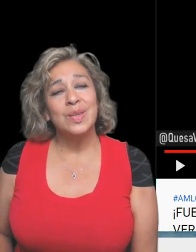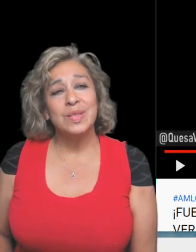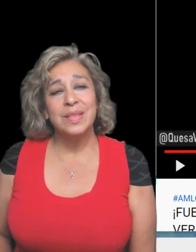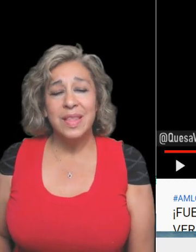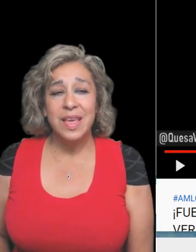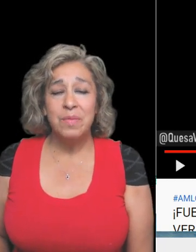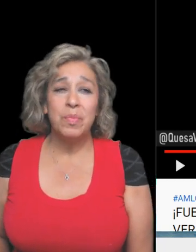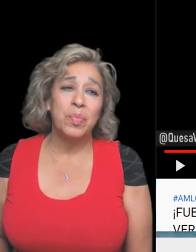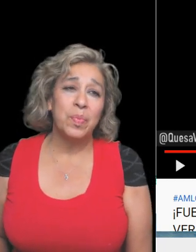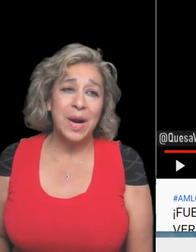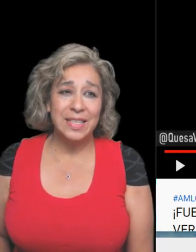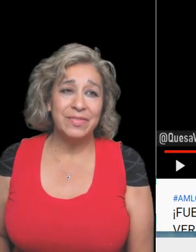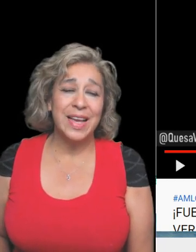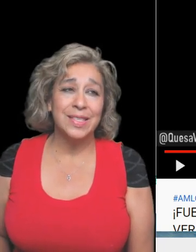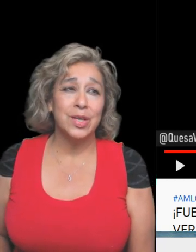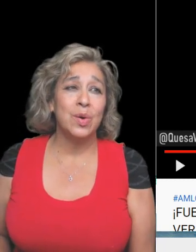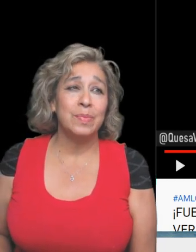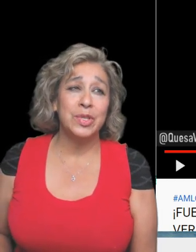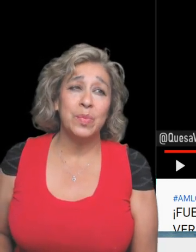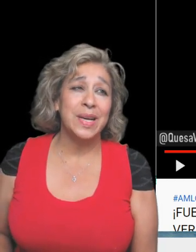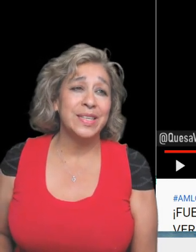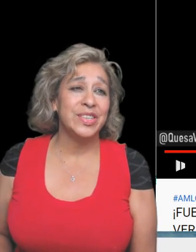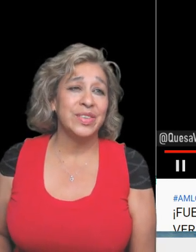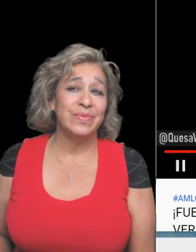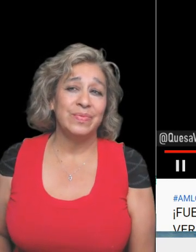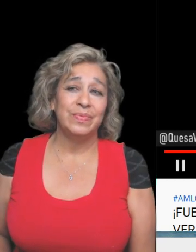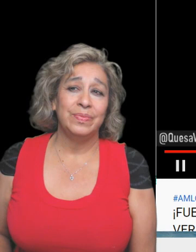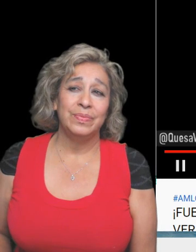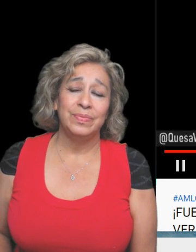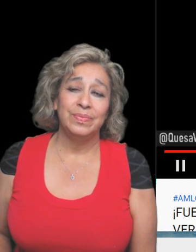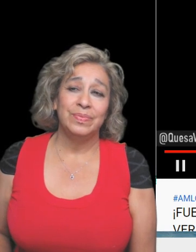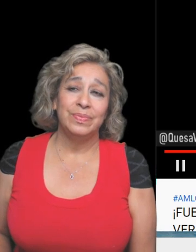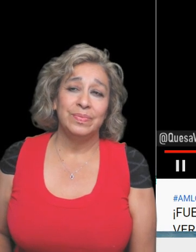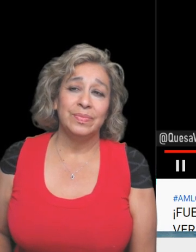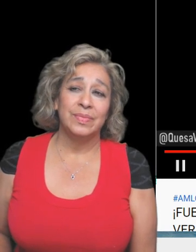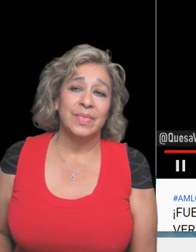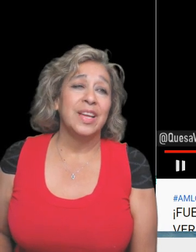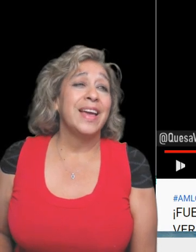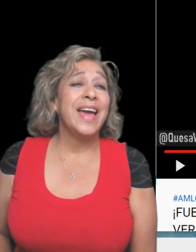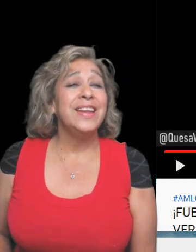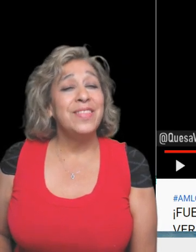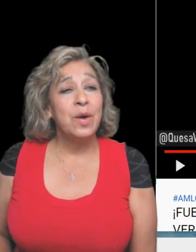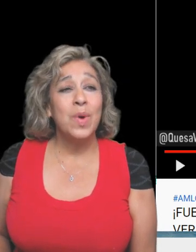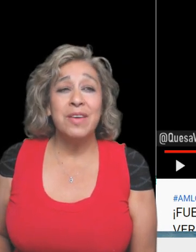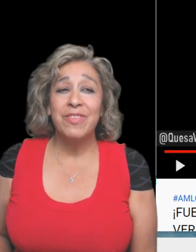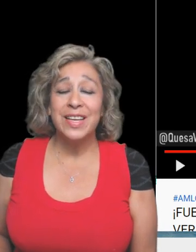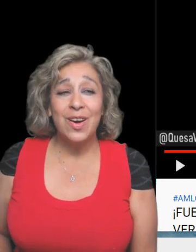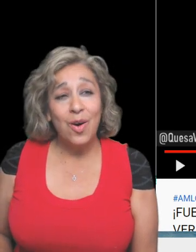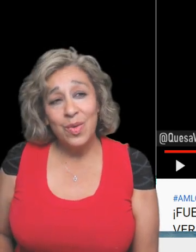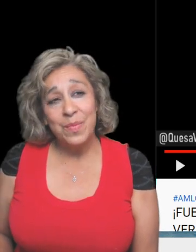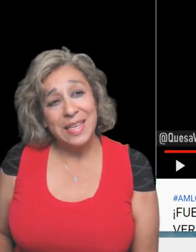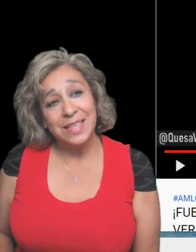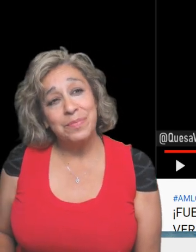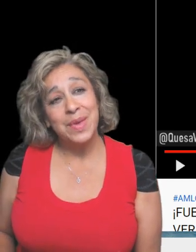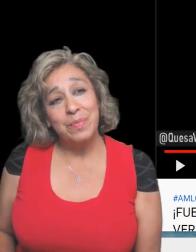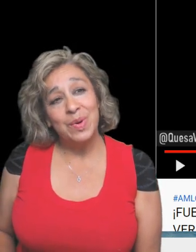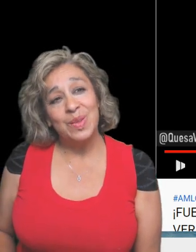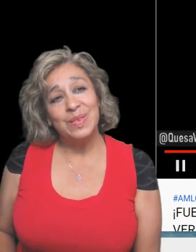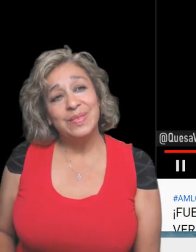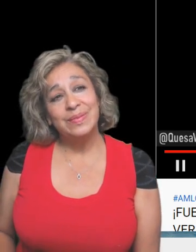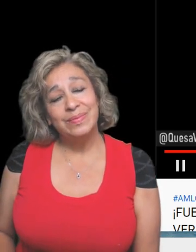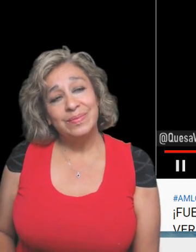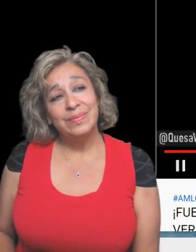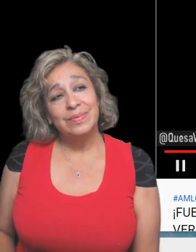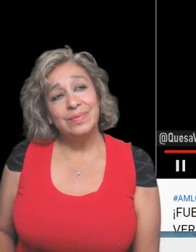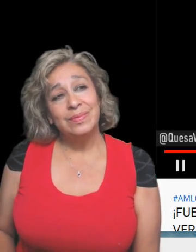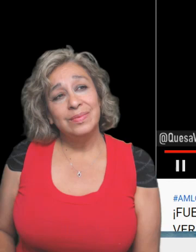to cause the price of gas to go up so much. A todos los mexicanos. And in that way affect all the mexican people.